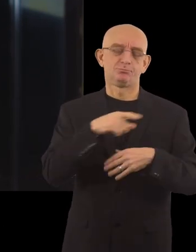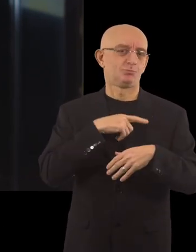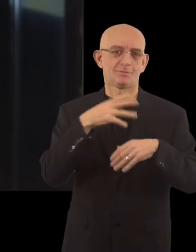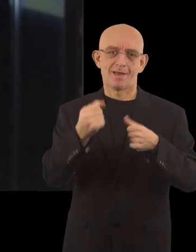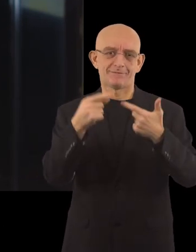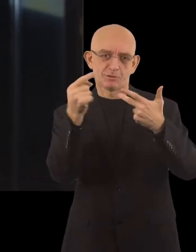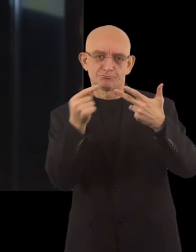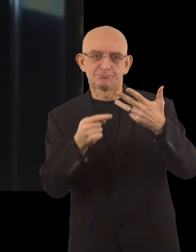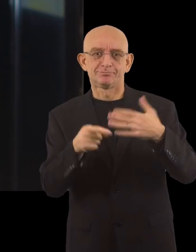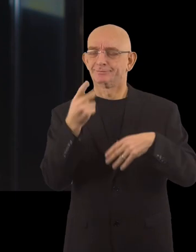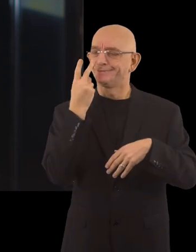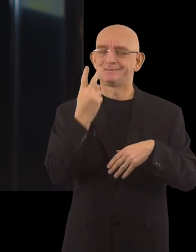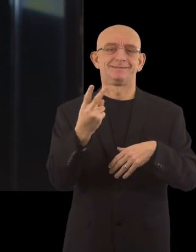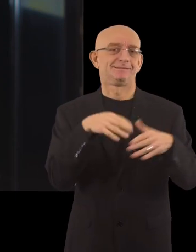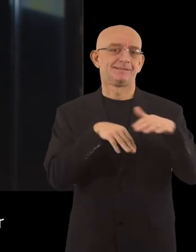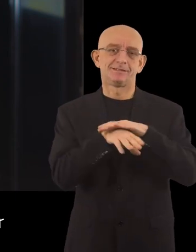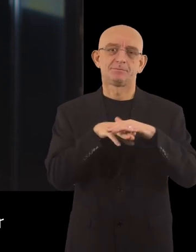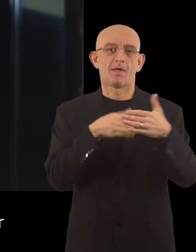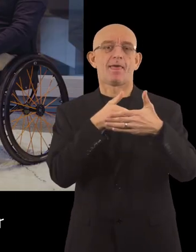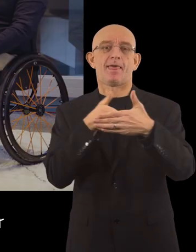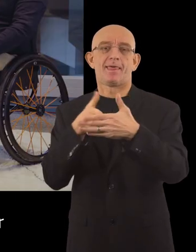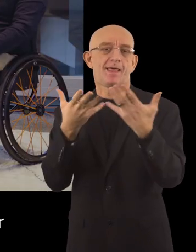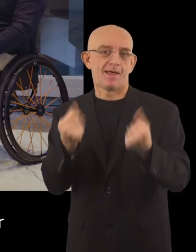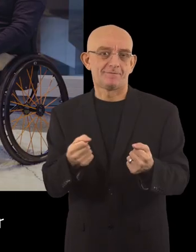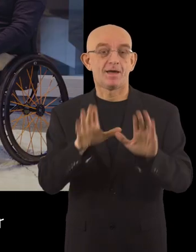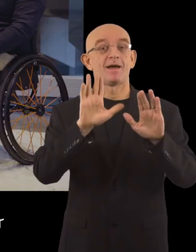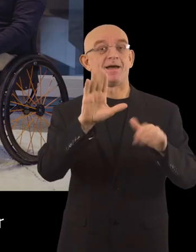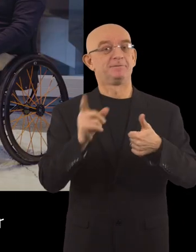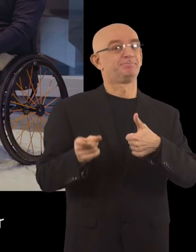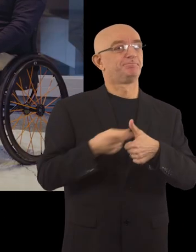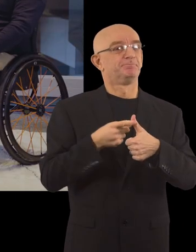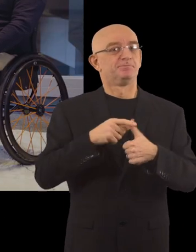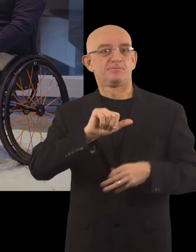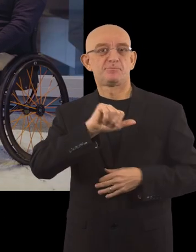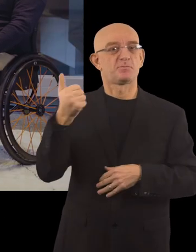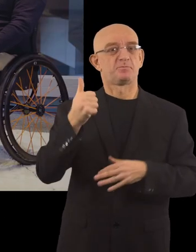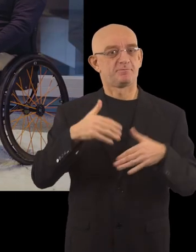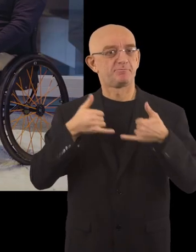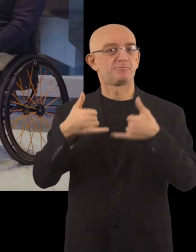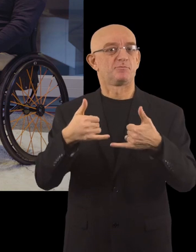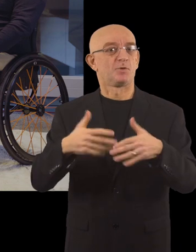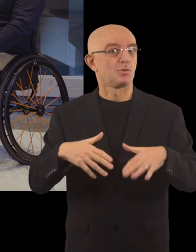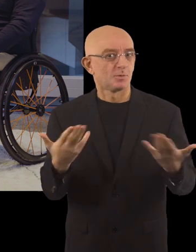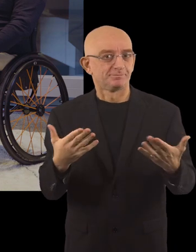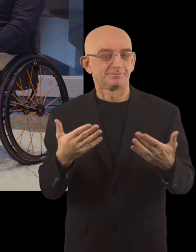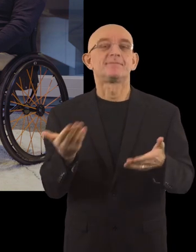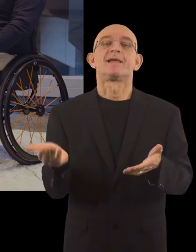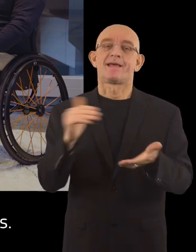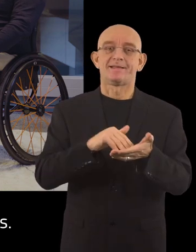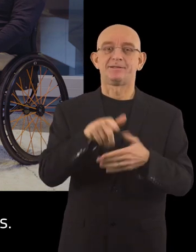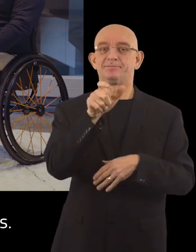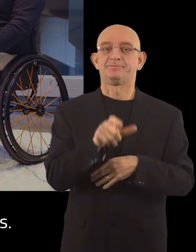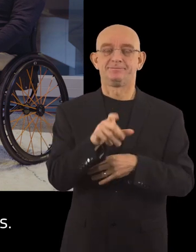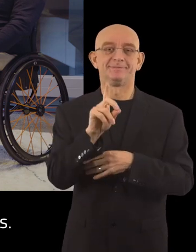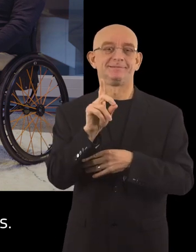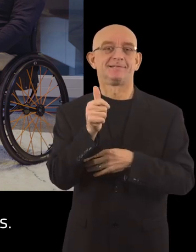we're paying detail to it, we're going to be there. Okay, well, let's see who is this year's winner of the number one award. Here to announce it is once again